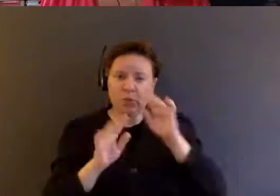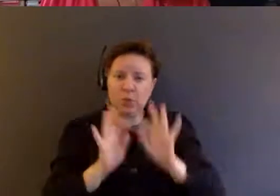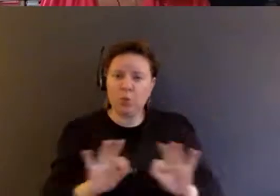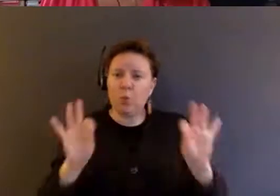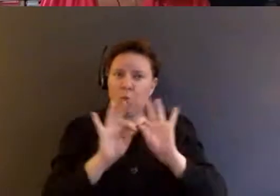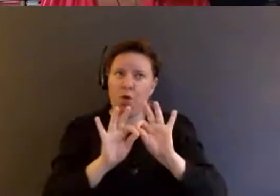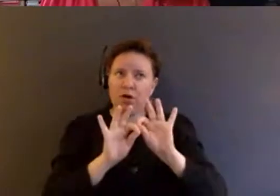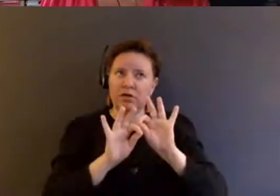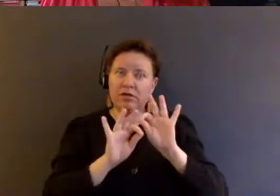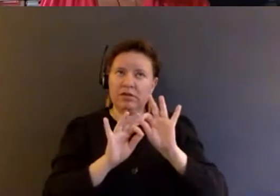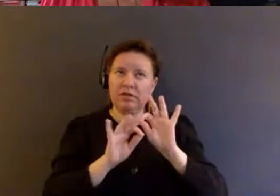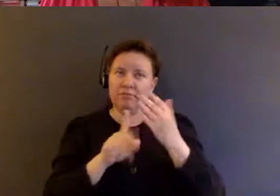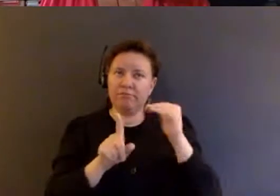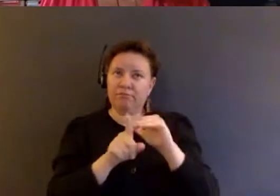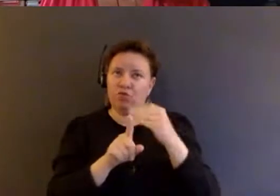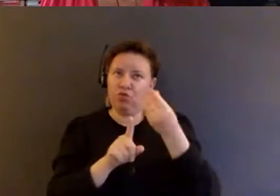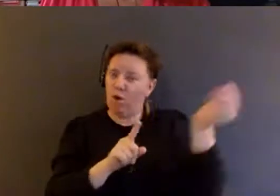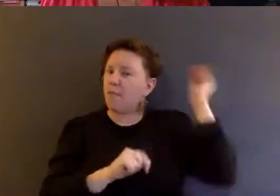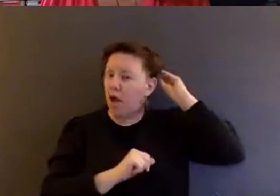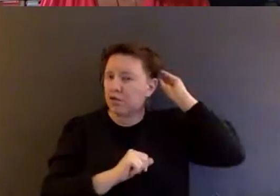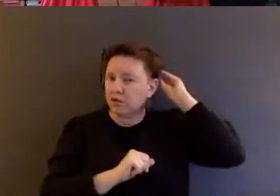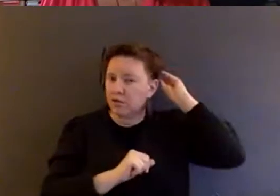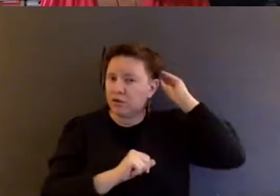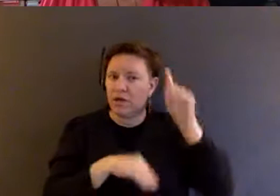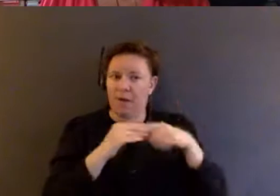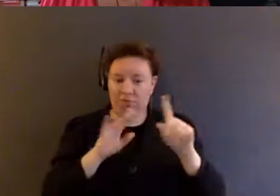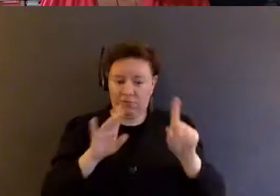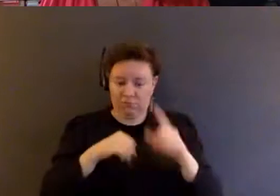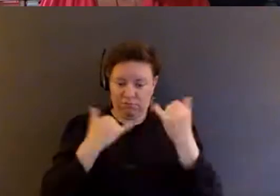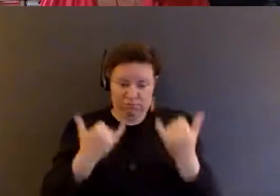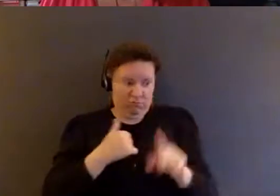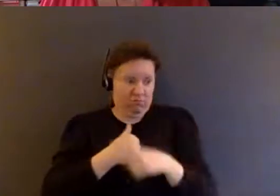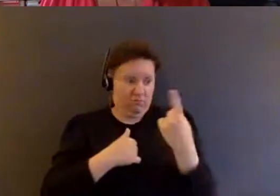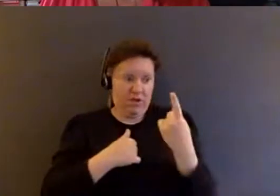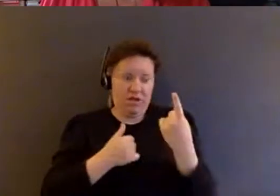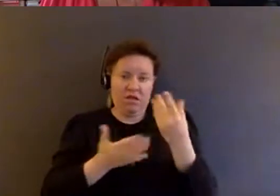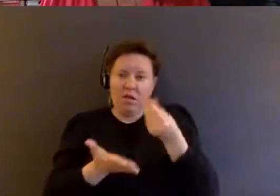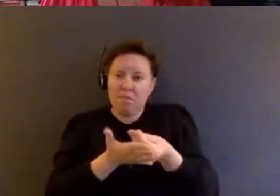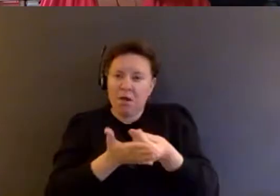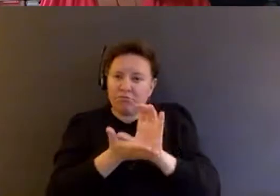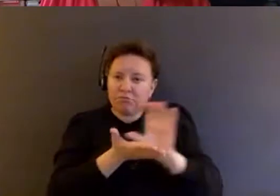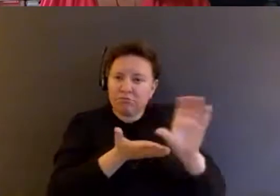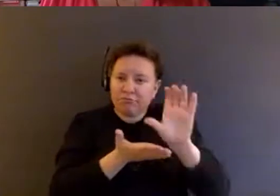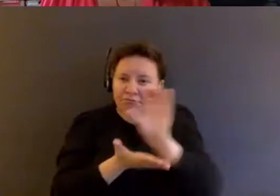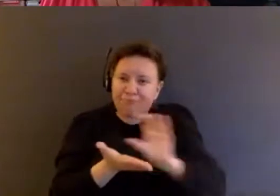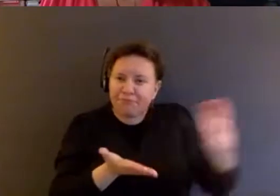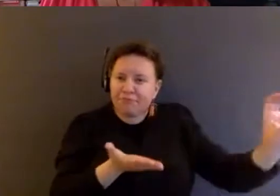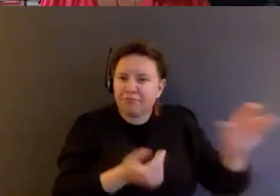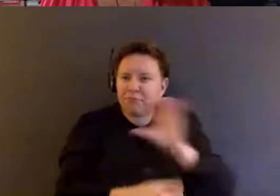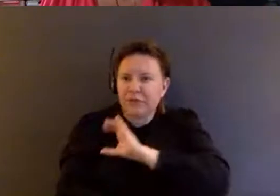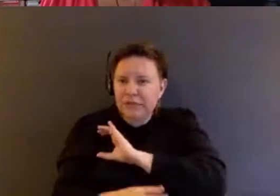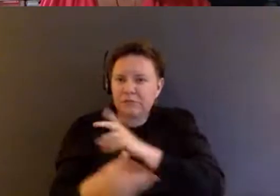reminding ourselves of in relation to the contemporary defund police movement, for example. And the book has so many sort of